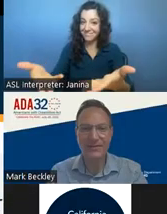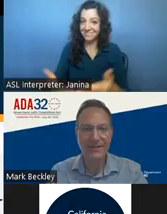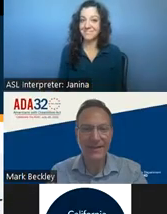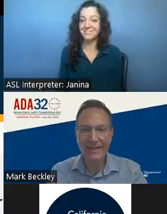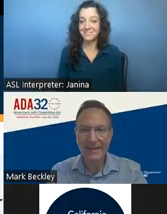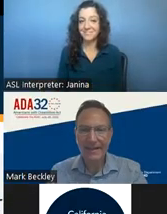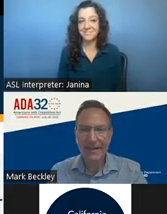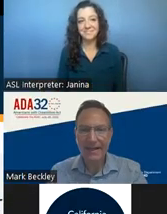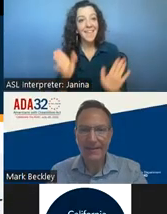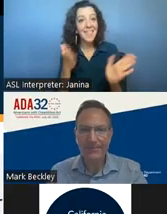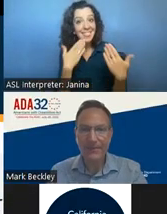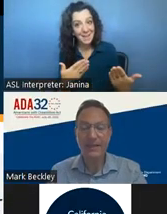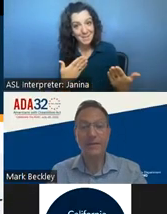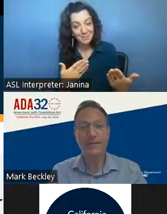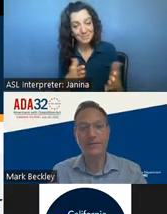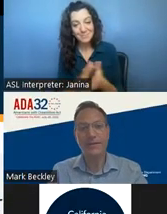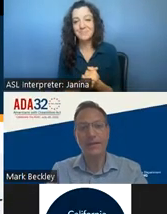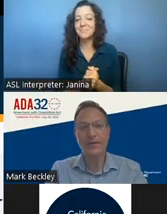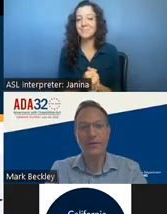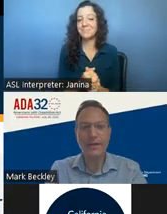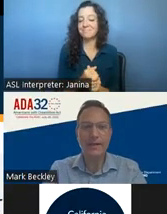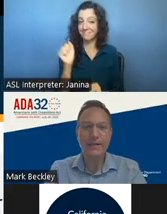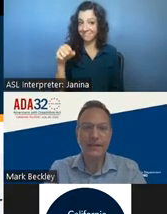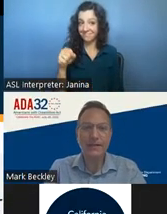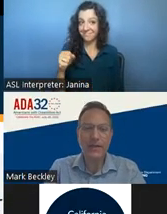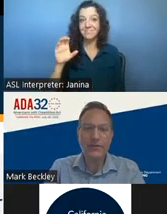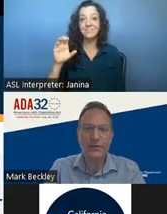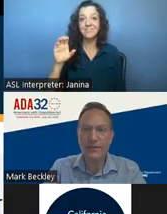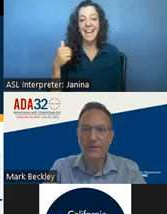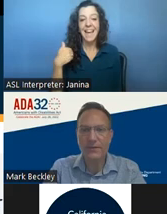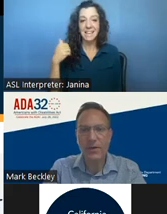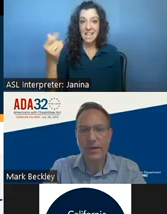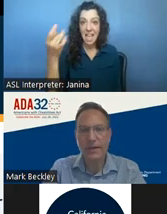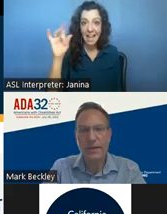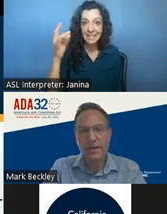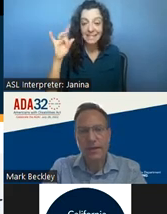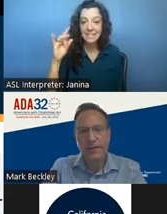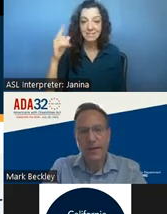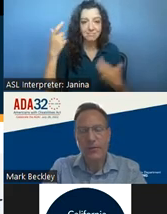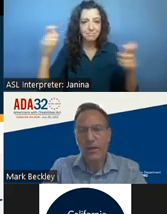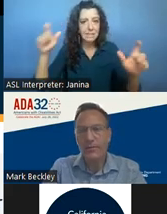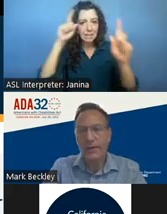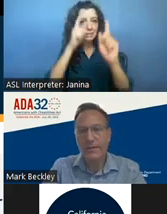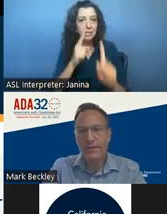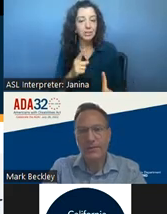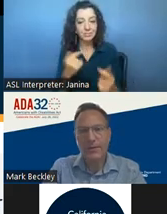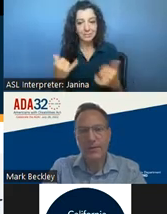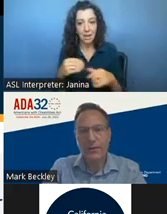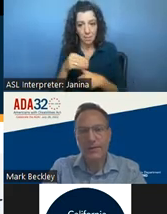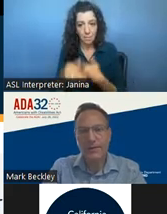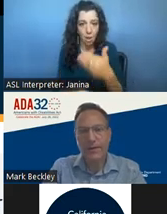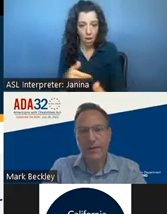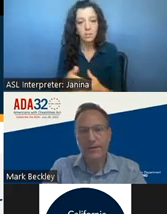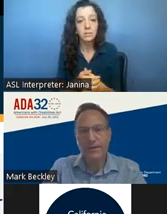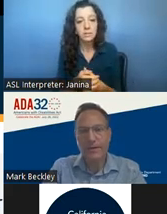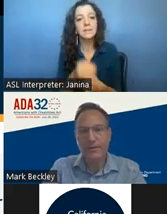so much susan um yeah so cda currently has 18 major initiatives underway that will help us implement the